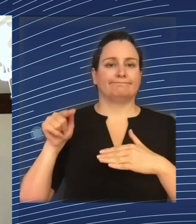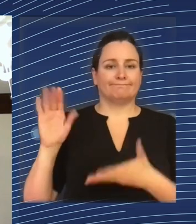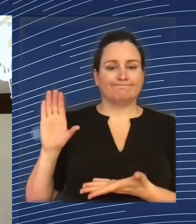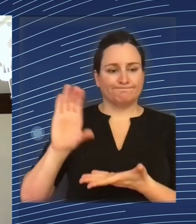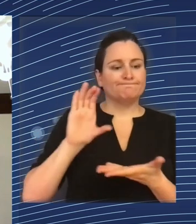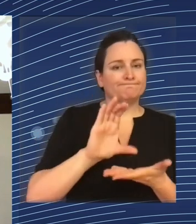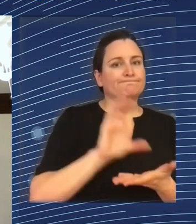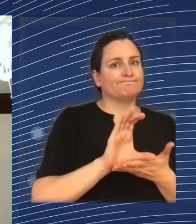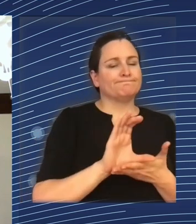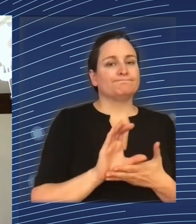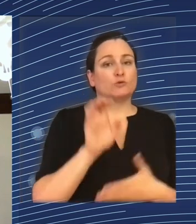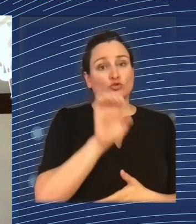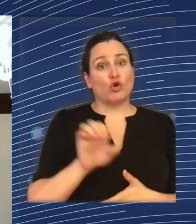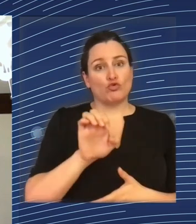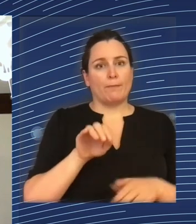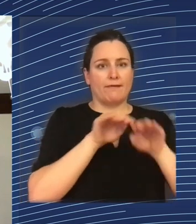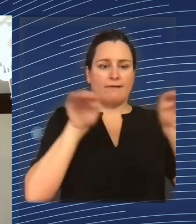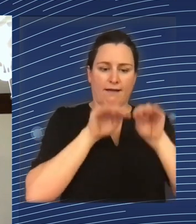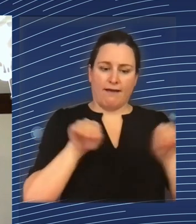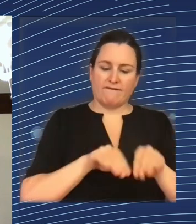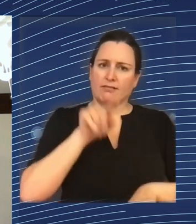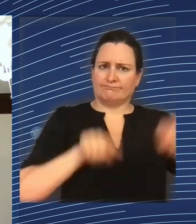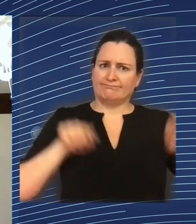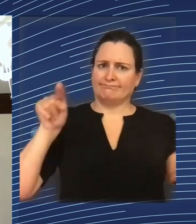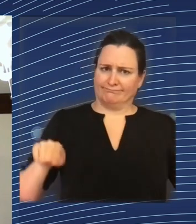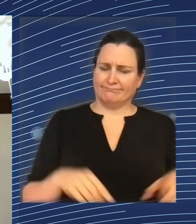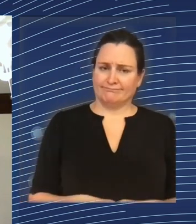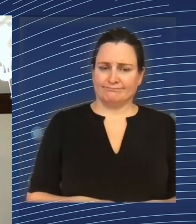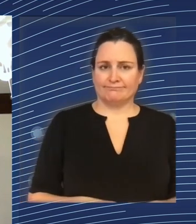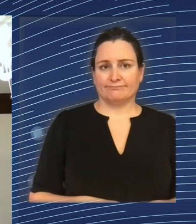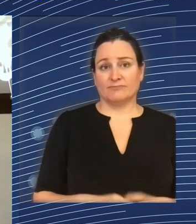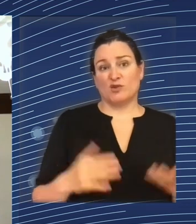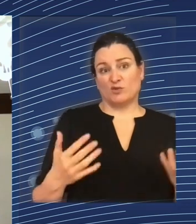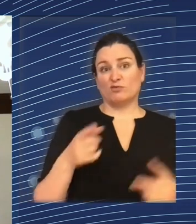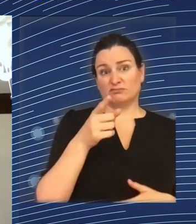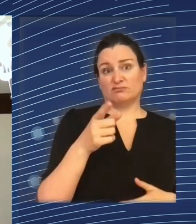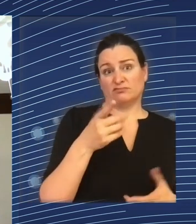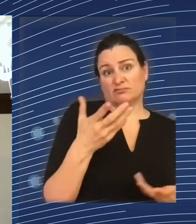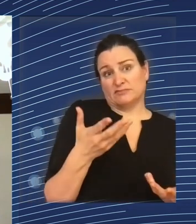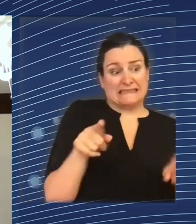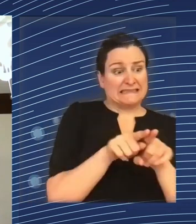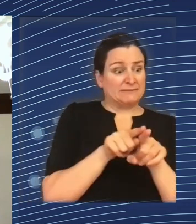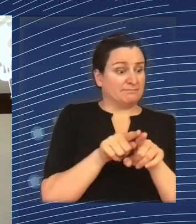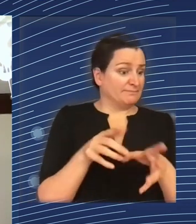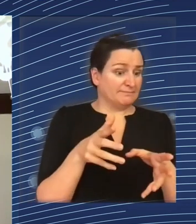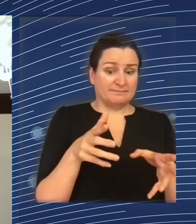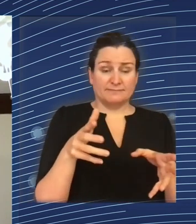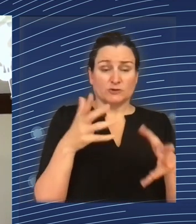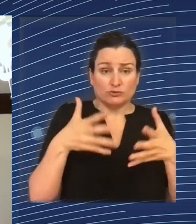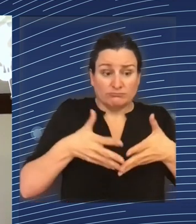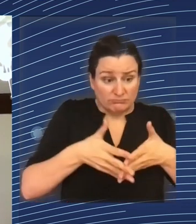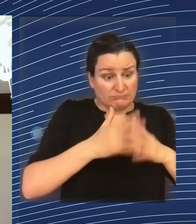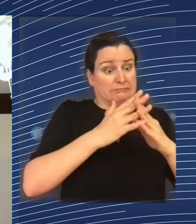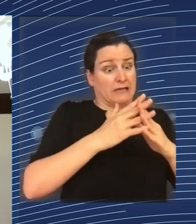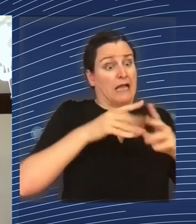How does that relate to cohesion? Andres talked about the table, right? You need all these legs. The difficulty with convergence and cohesion is